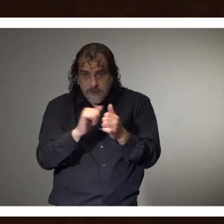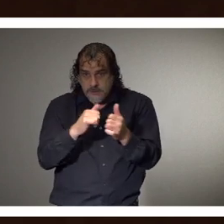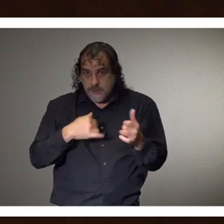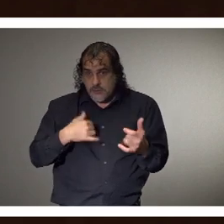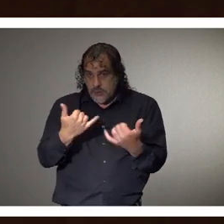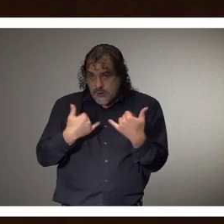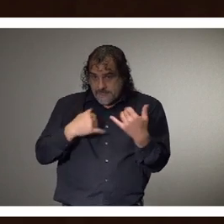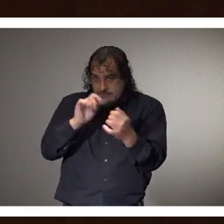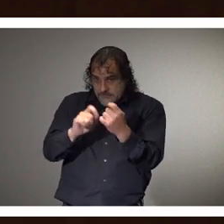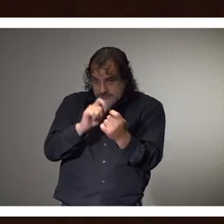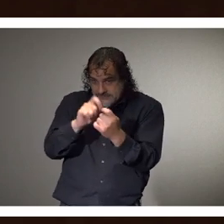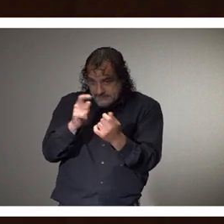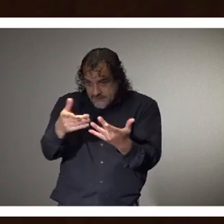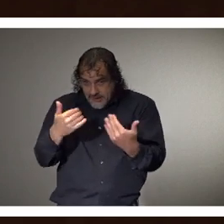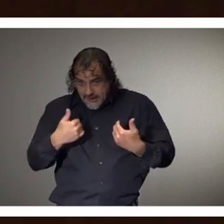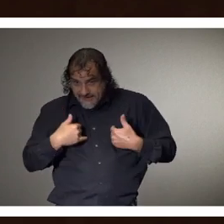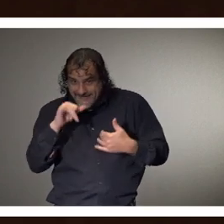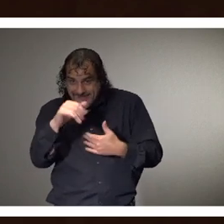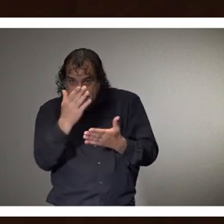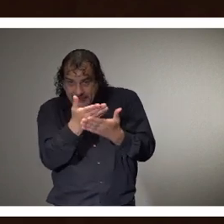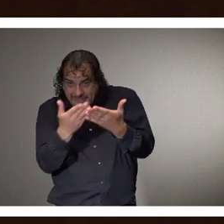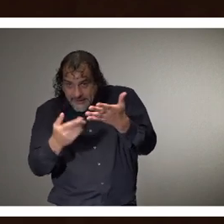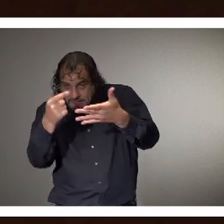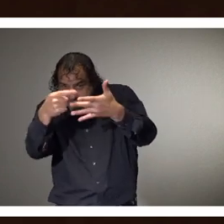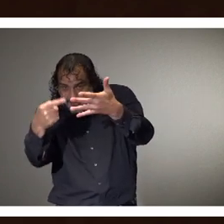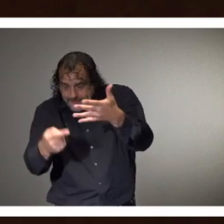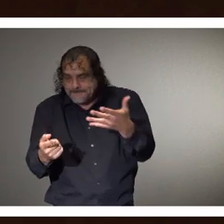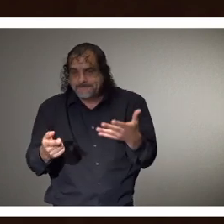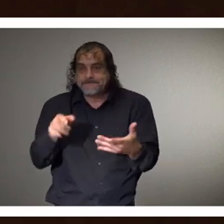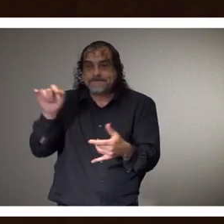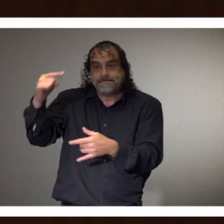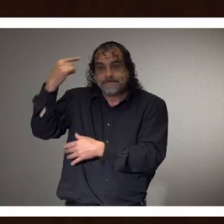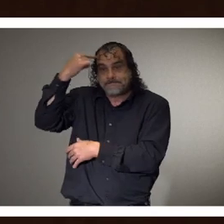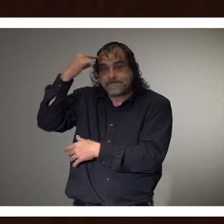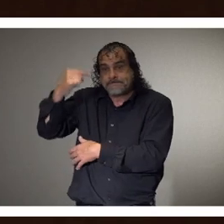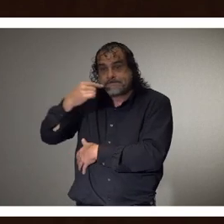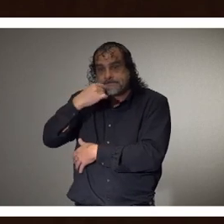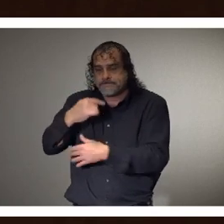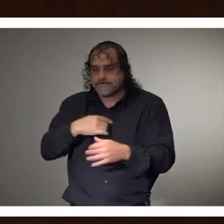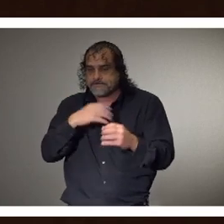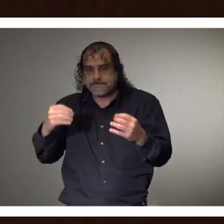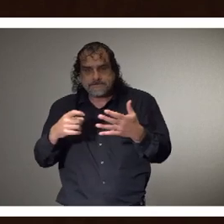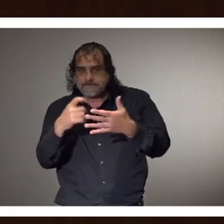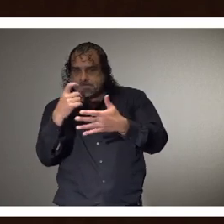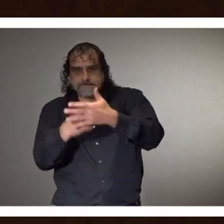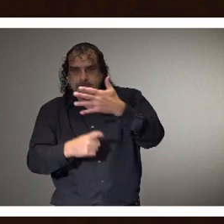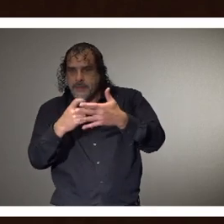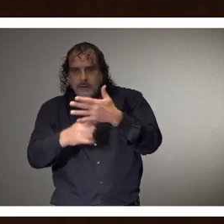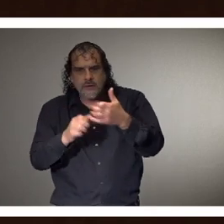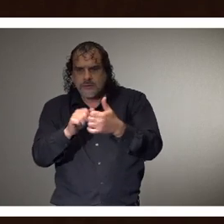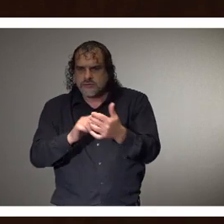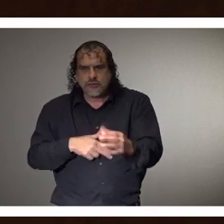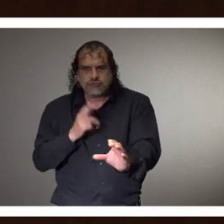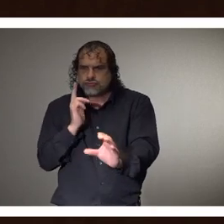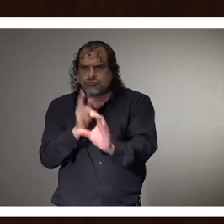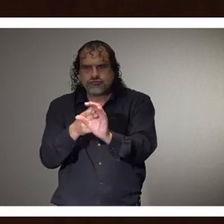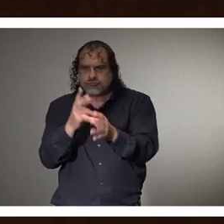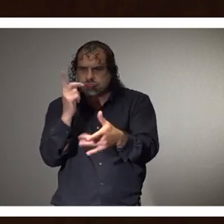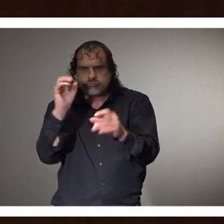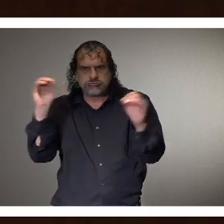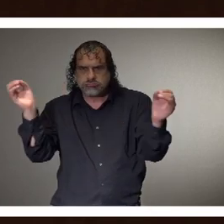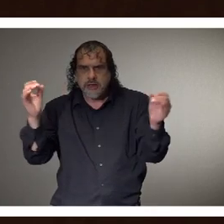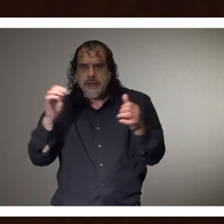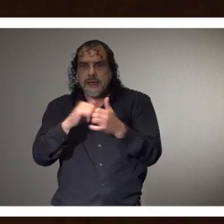specific product offerings here. As the governor has mentioned, there's no, uh, there's no price to do. There's no cost to join this. Uh, and it does not